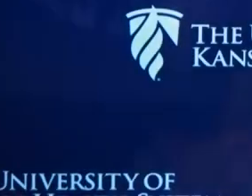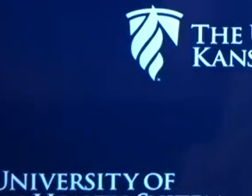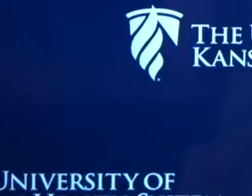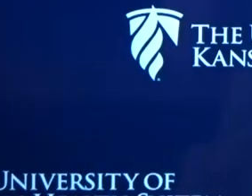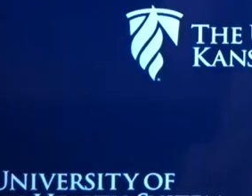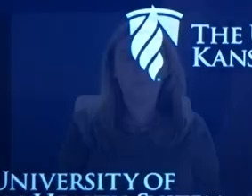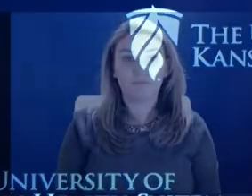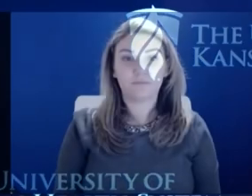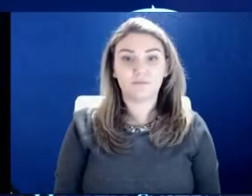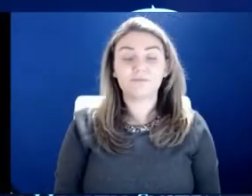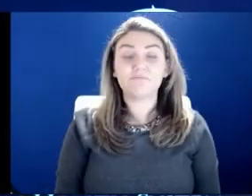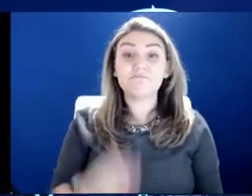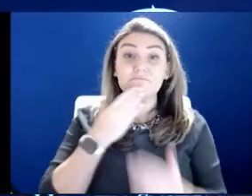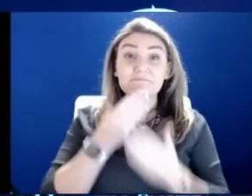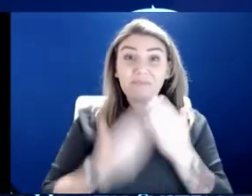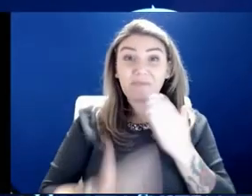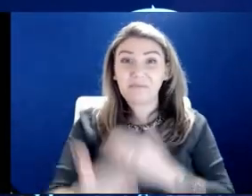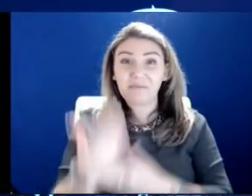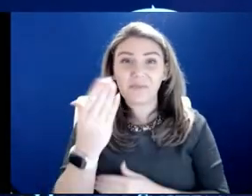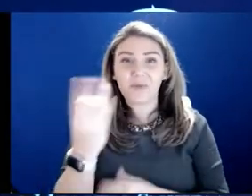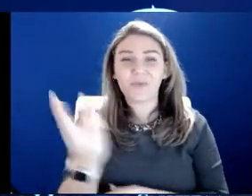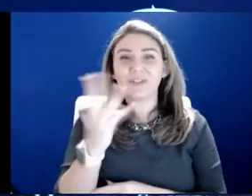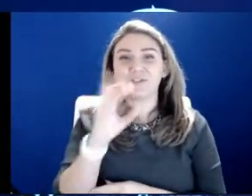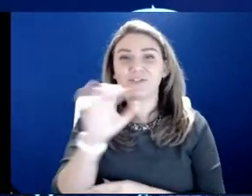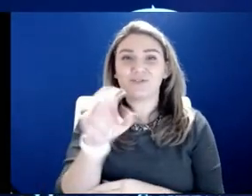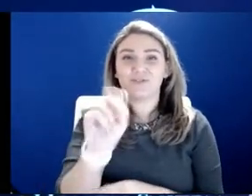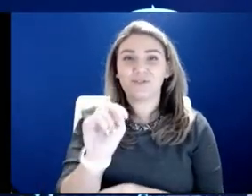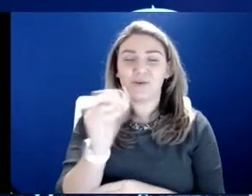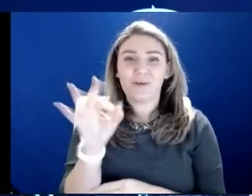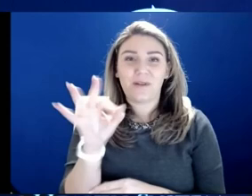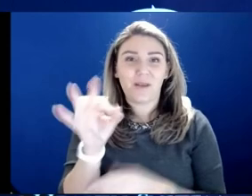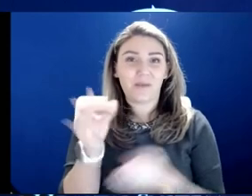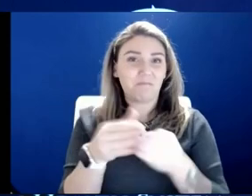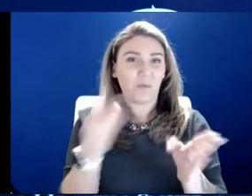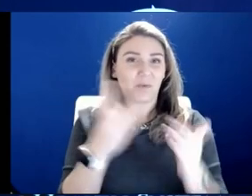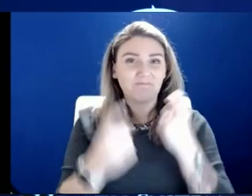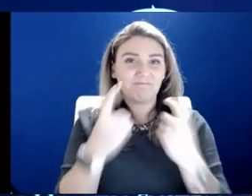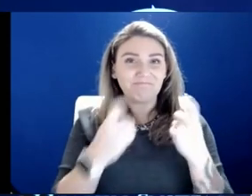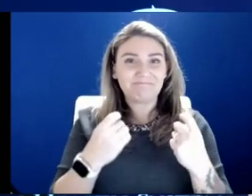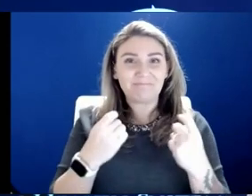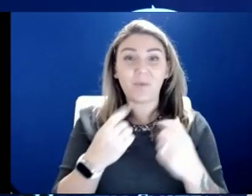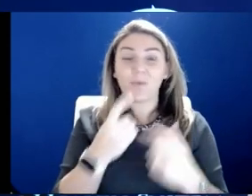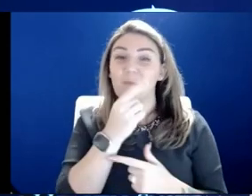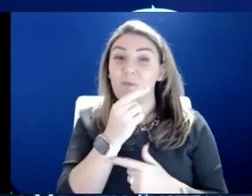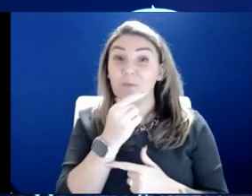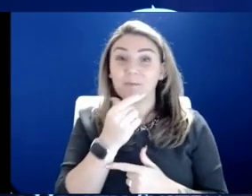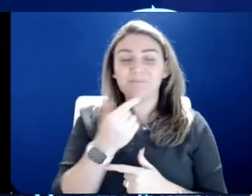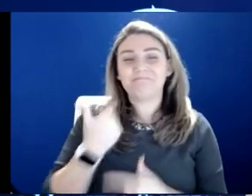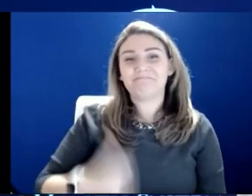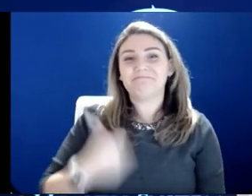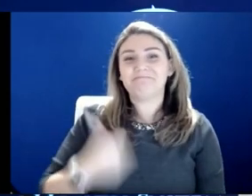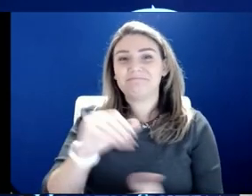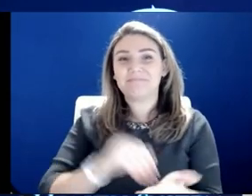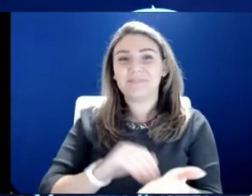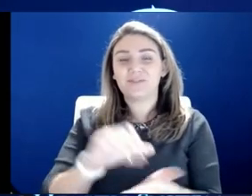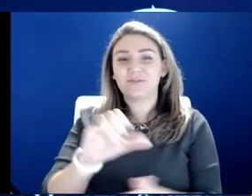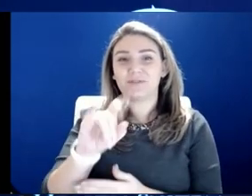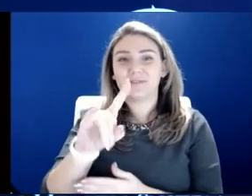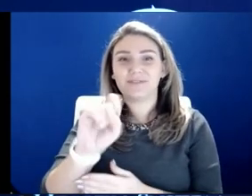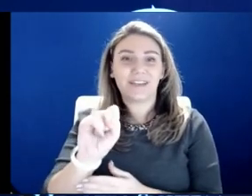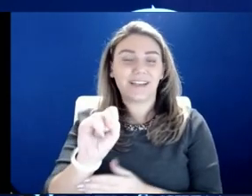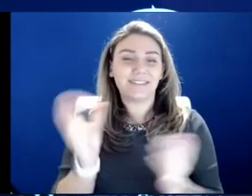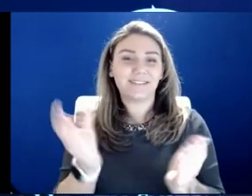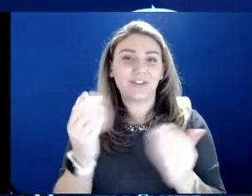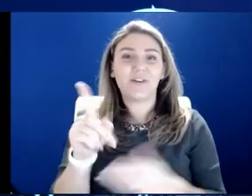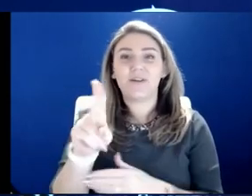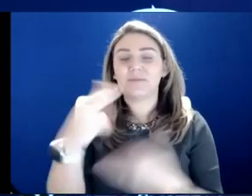Good morning. It's Wednesday, January the 19th, and this is Open Mics with me, Dr. Steve Stites, Chief Medical Officer here at the University of Kansas Health System, broadcasting live with